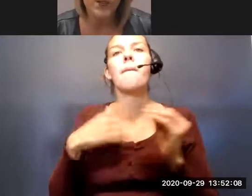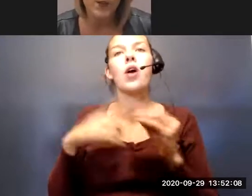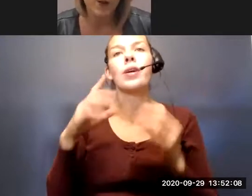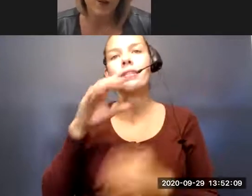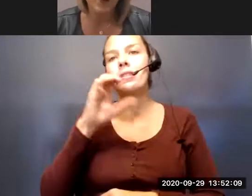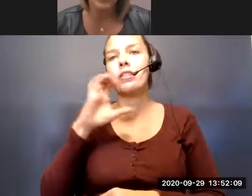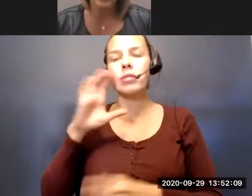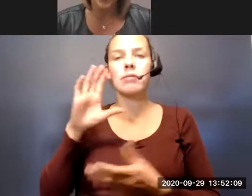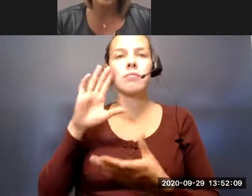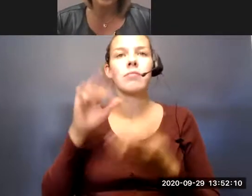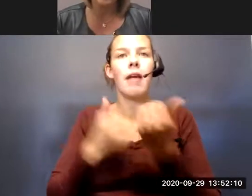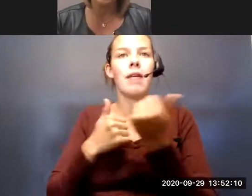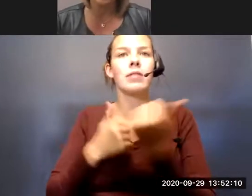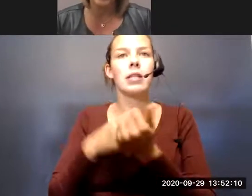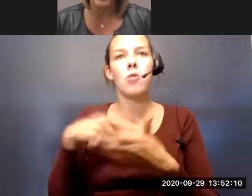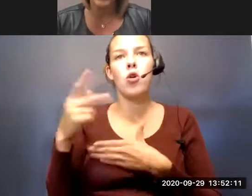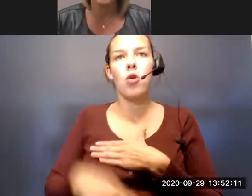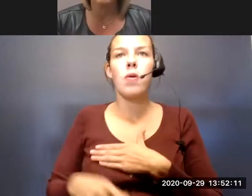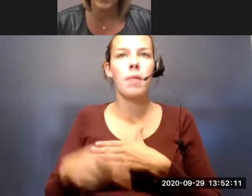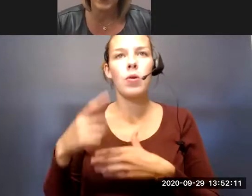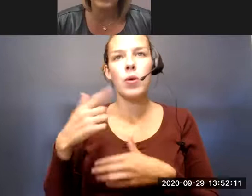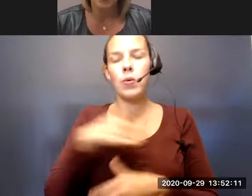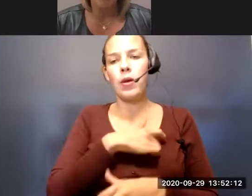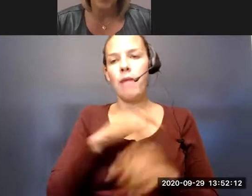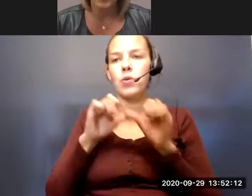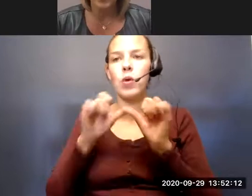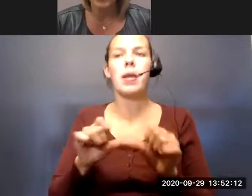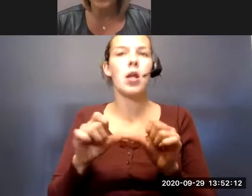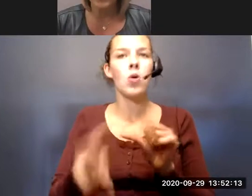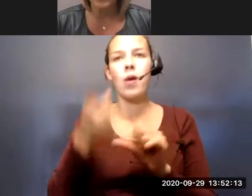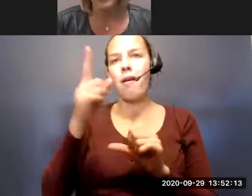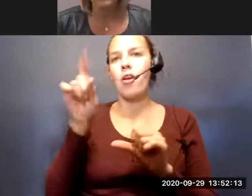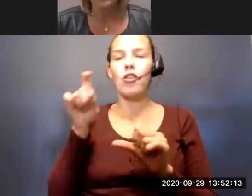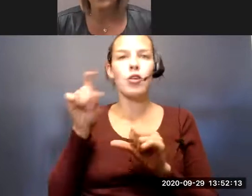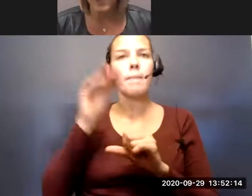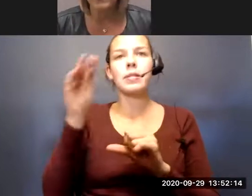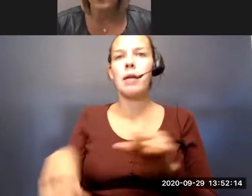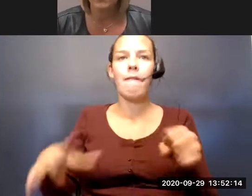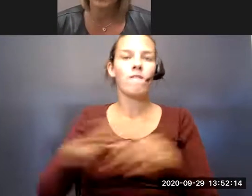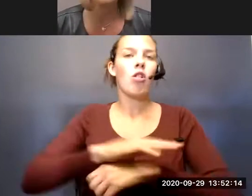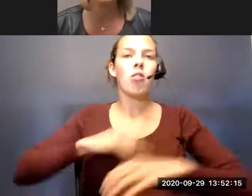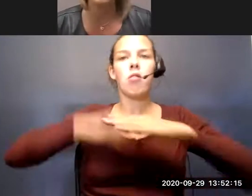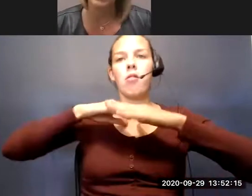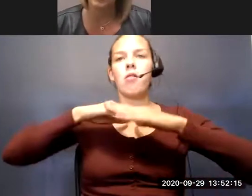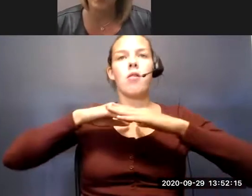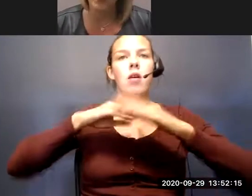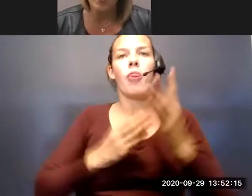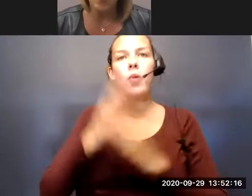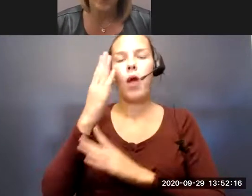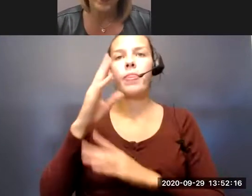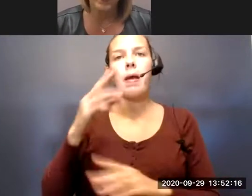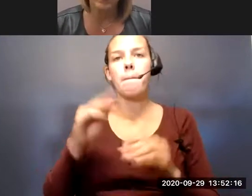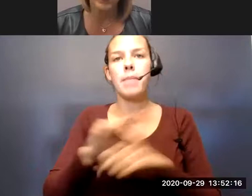advocacy program. Our senior advocacy program has remained 100% at full capacity throughout the pandemic.